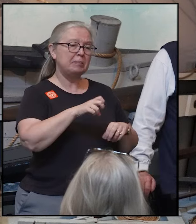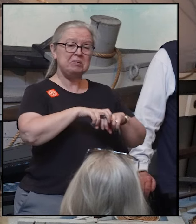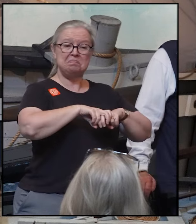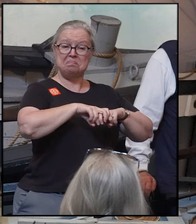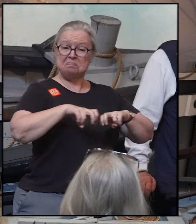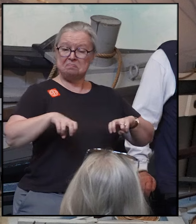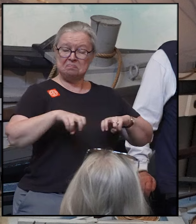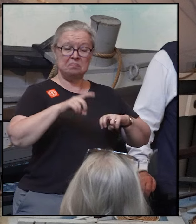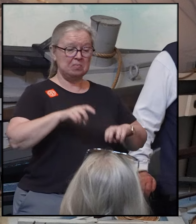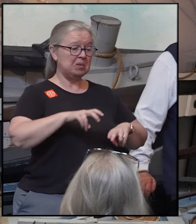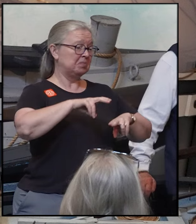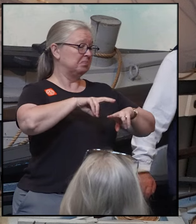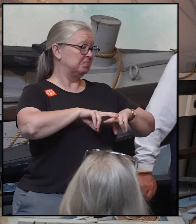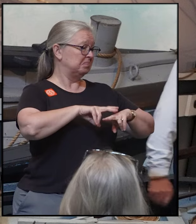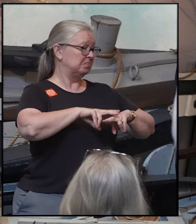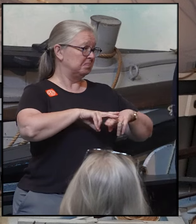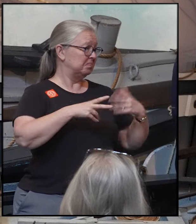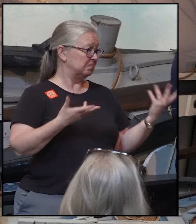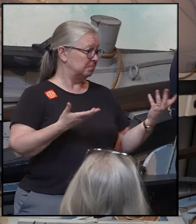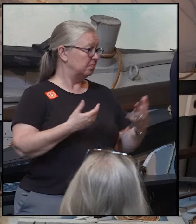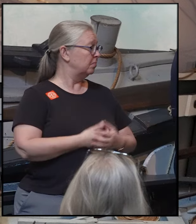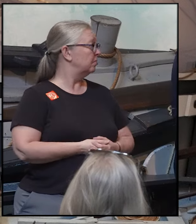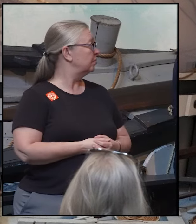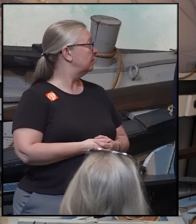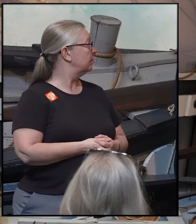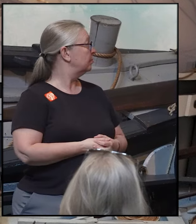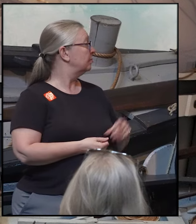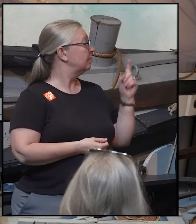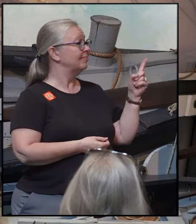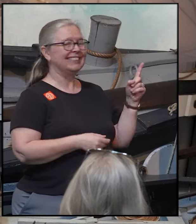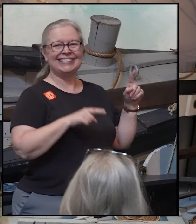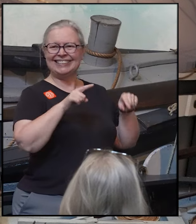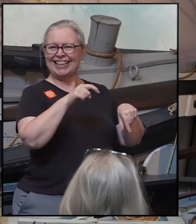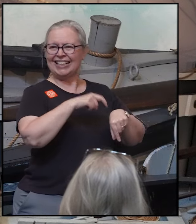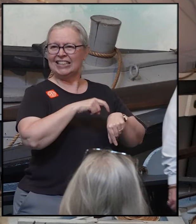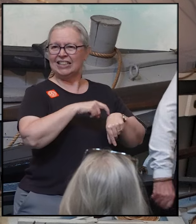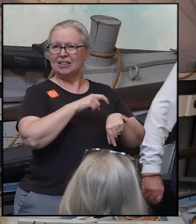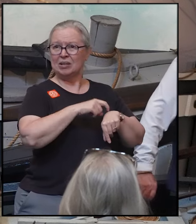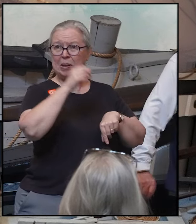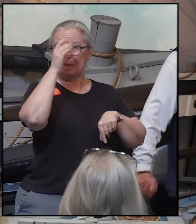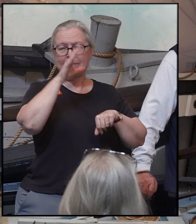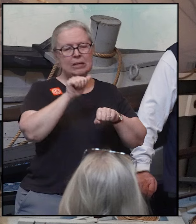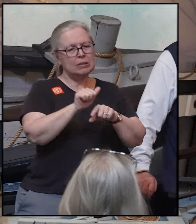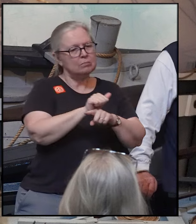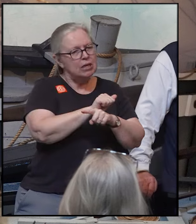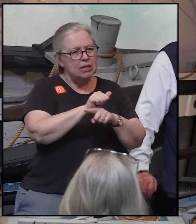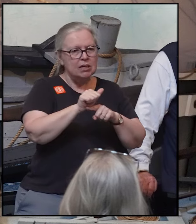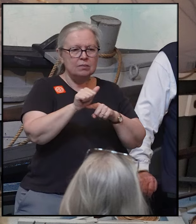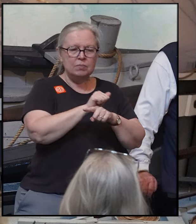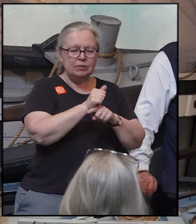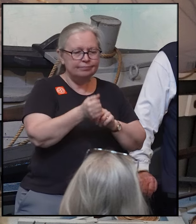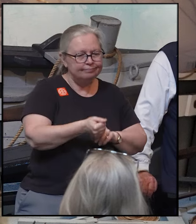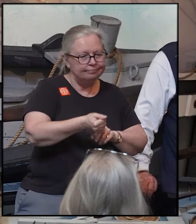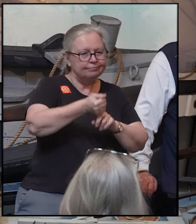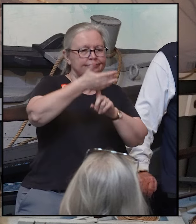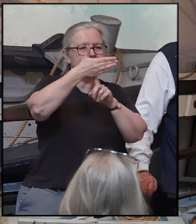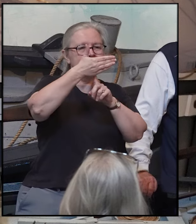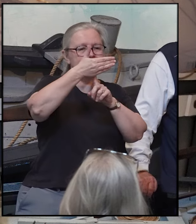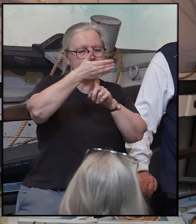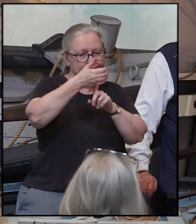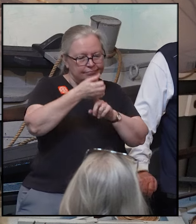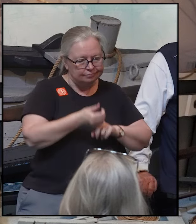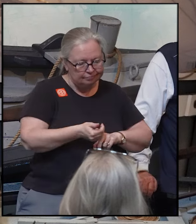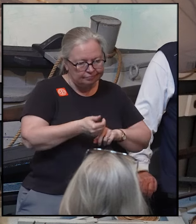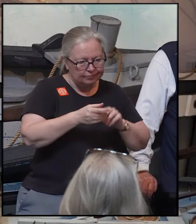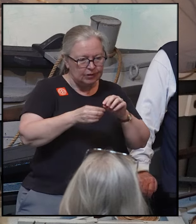and an easy chair. During the day, the men will practice furling and unfurling of the sails.